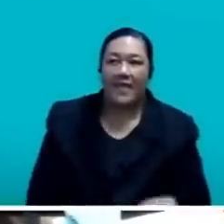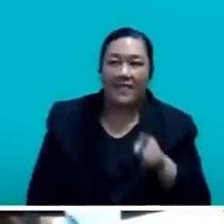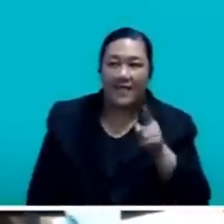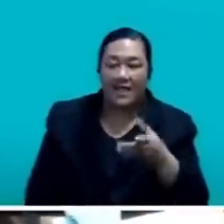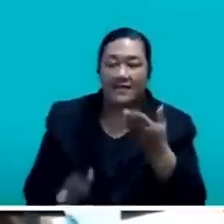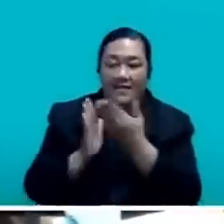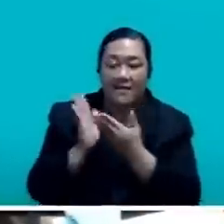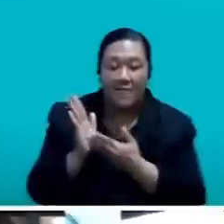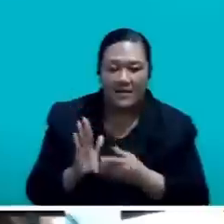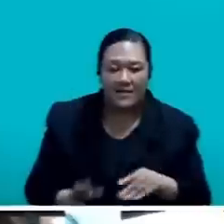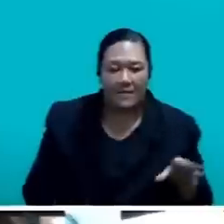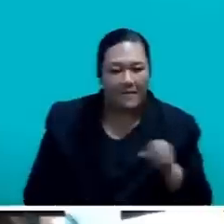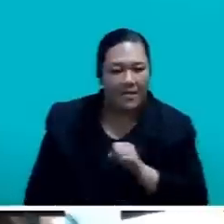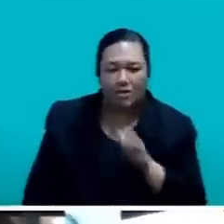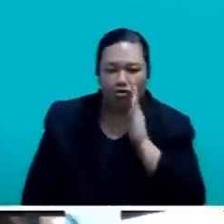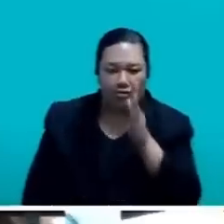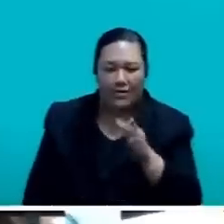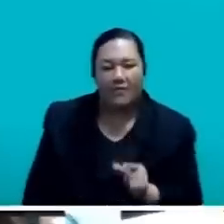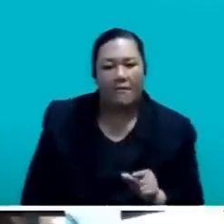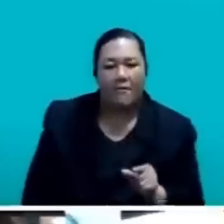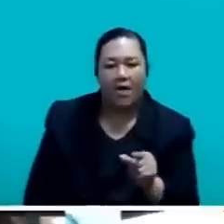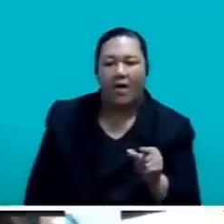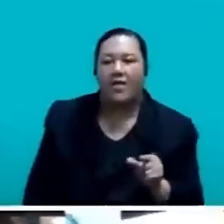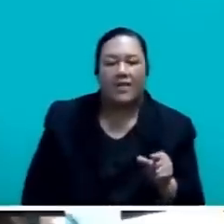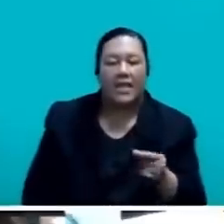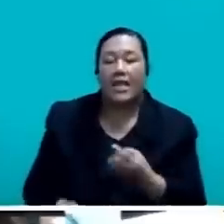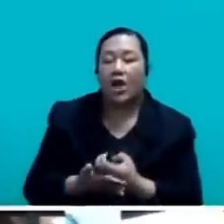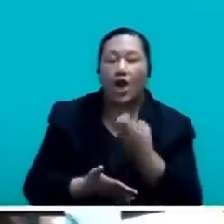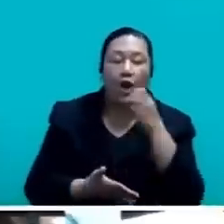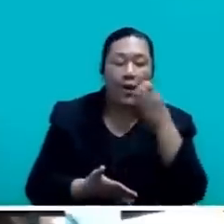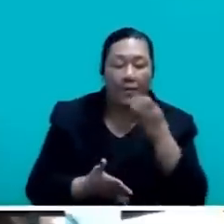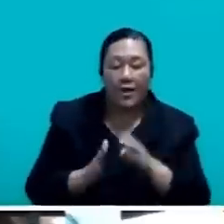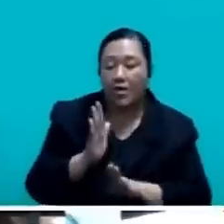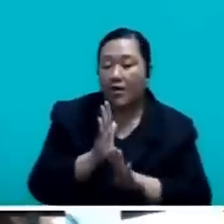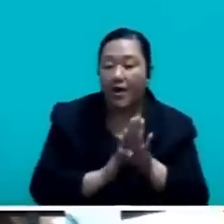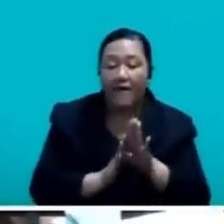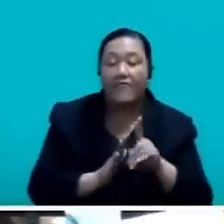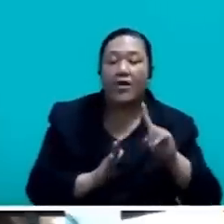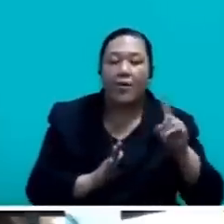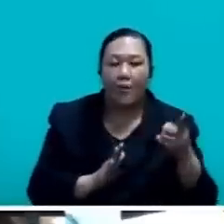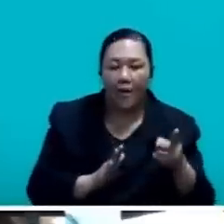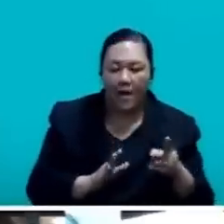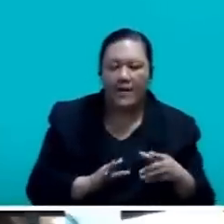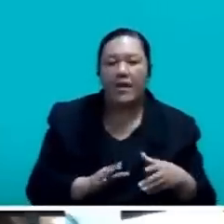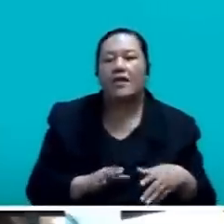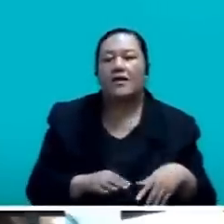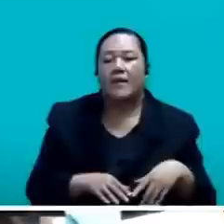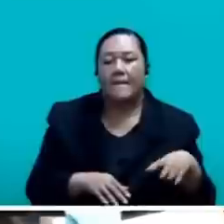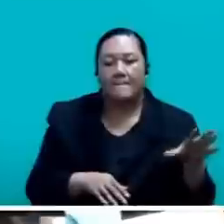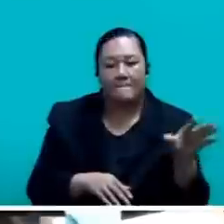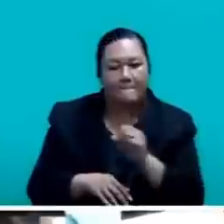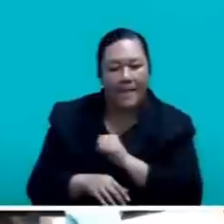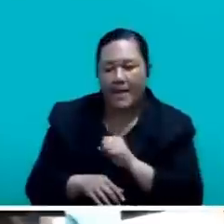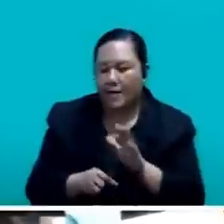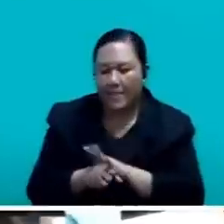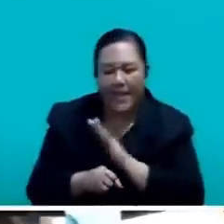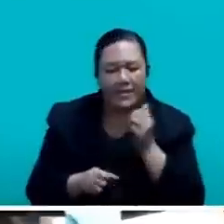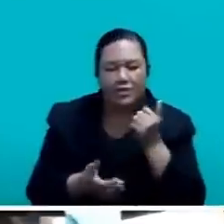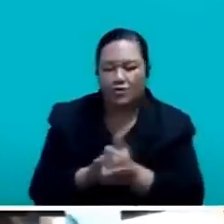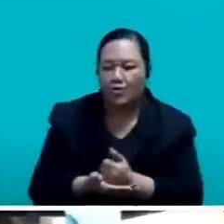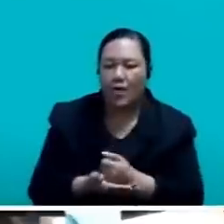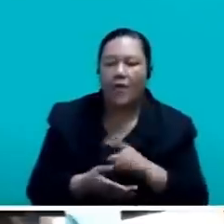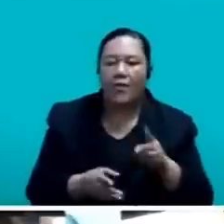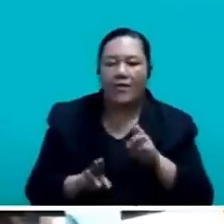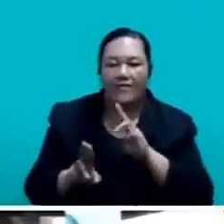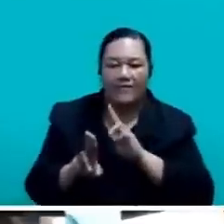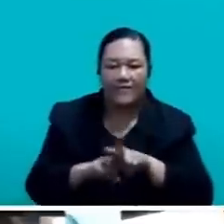For economic recovery, bring back prudence in our financial affairs, and make Fiji a nation for all to find their